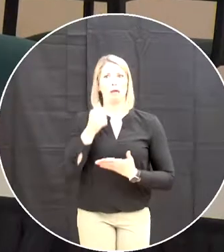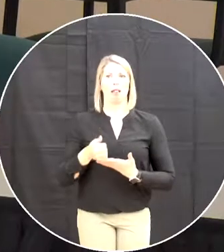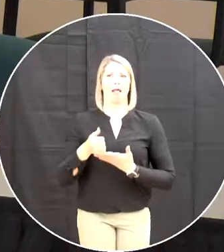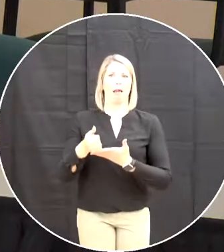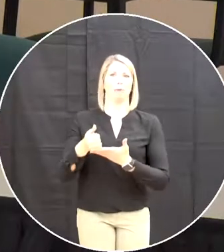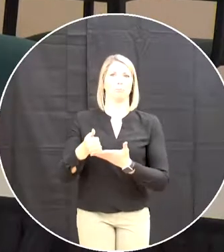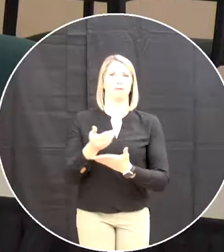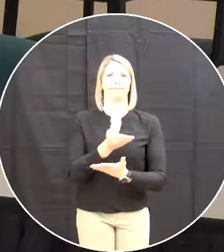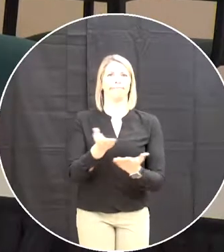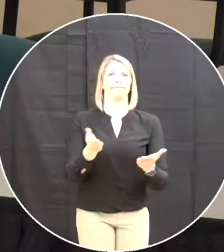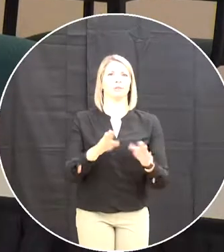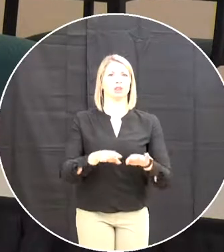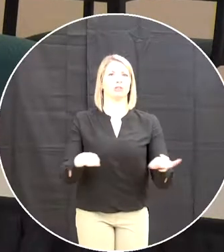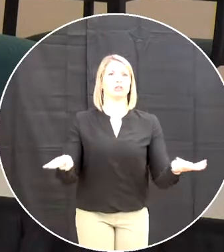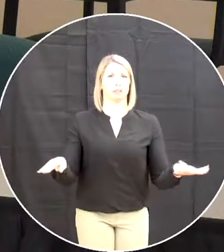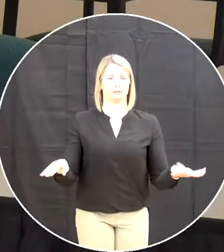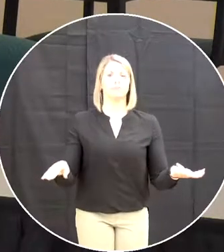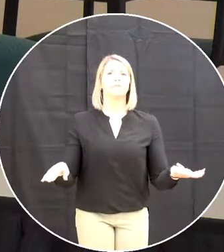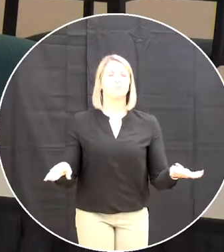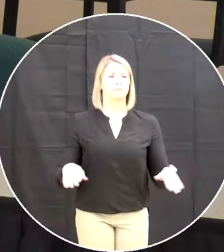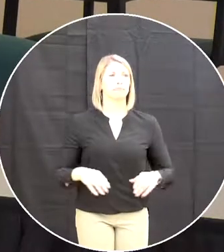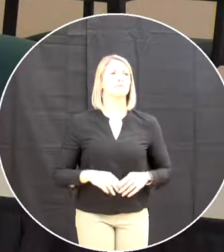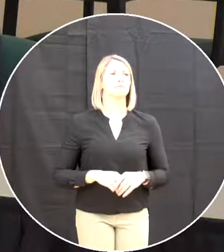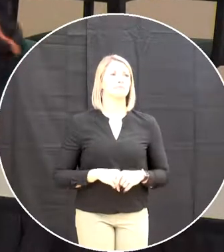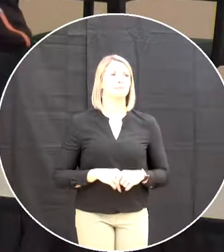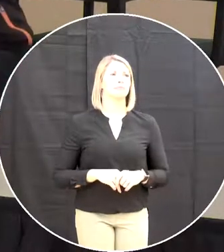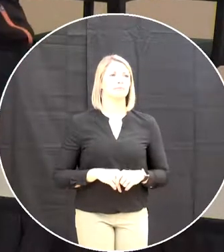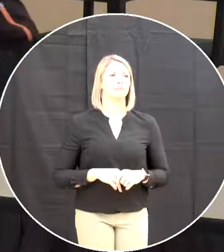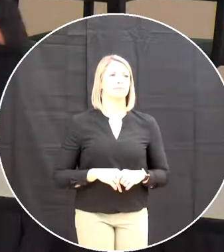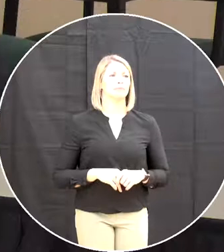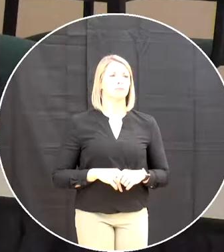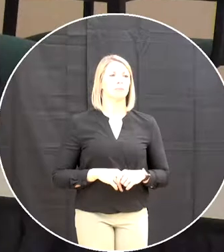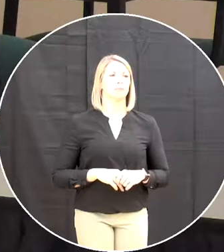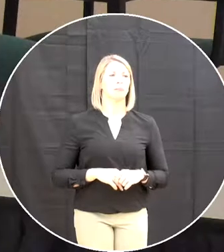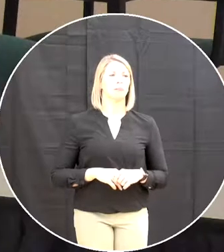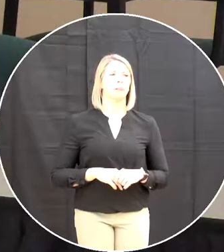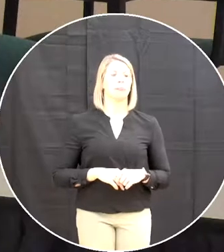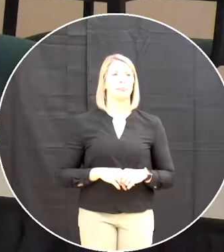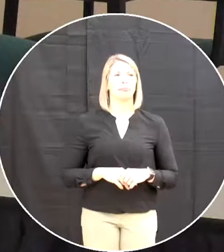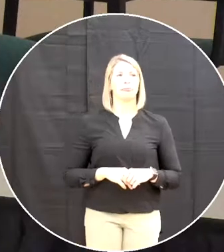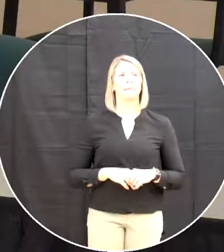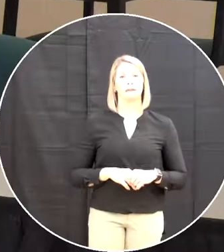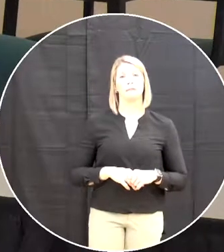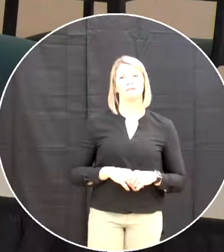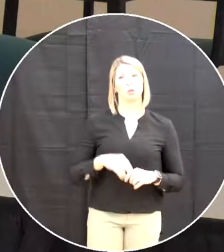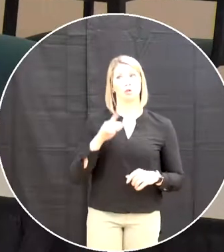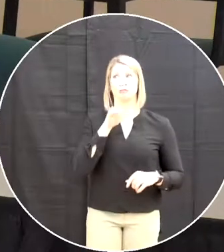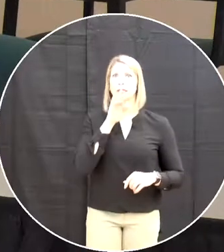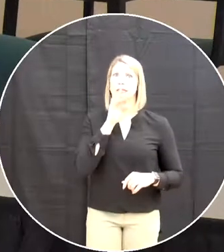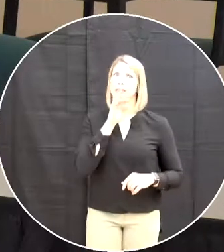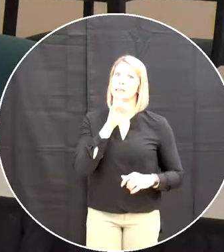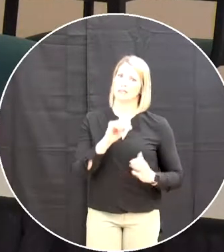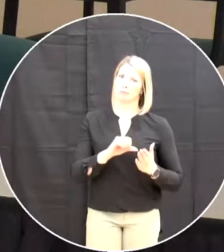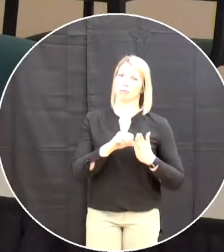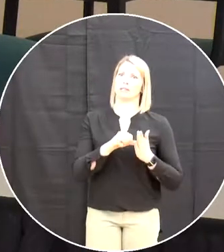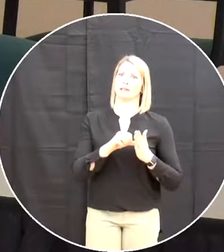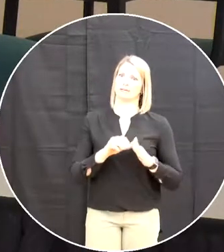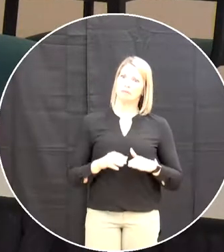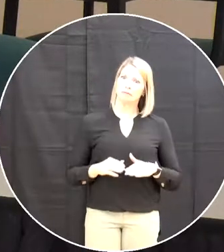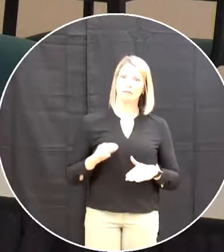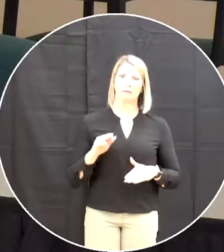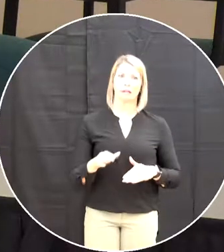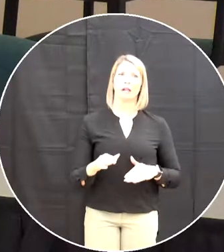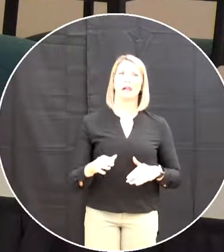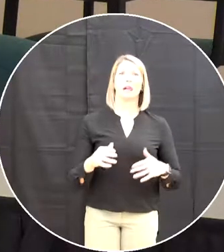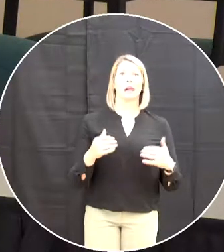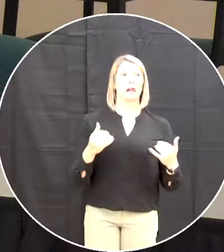children that we have within the system what are they yeah so that this is a certainly a significant step forward we are now going to go to